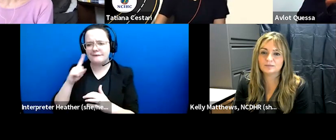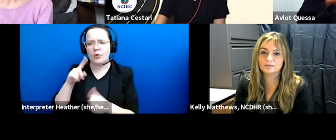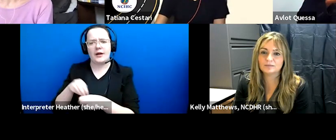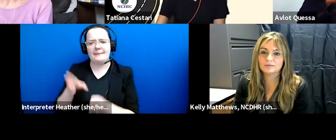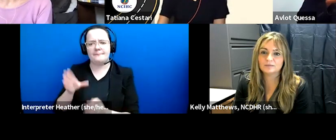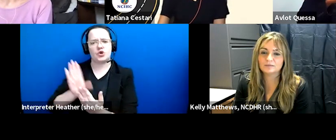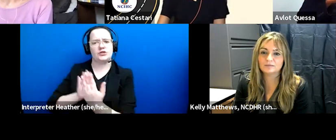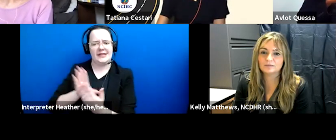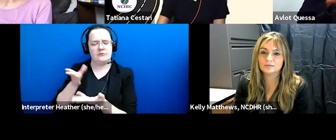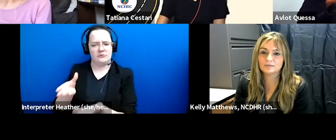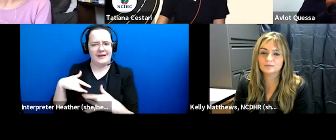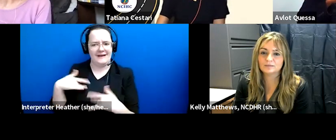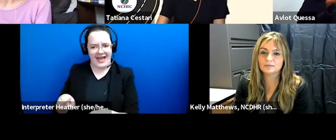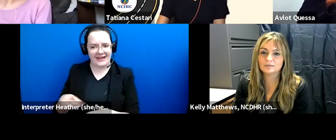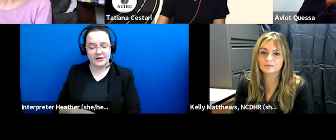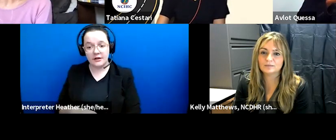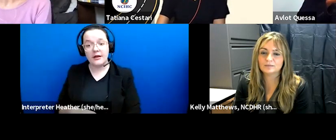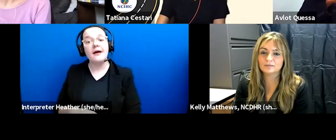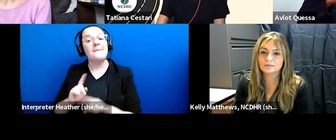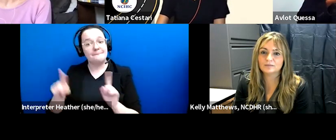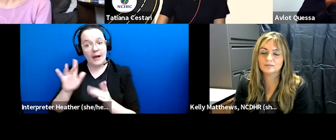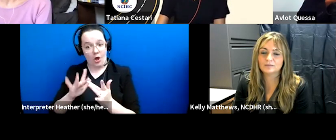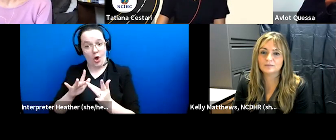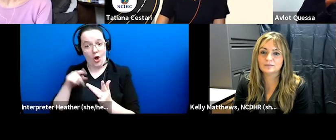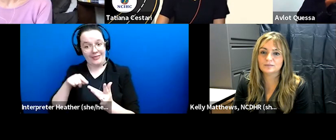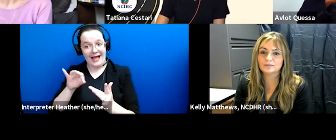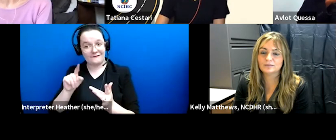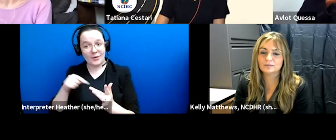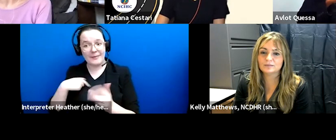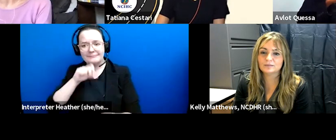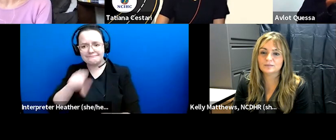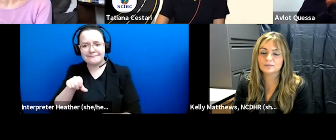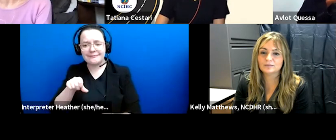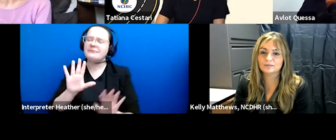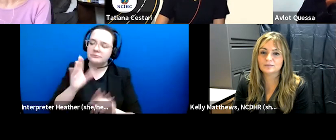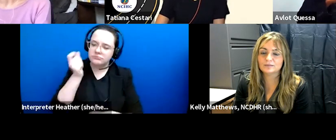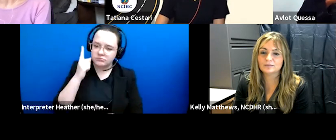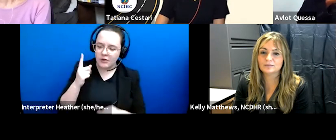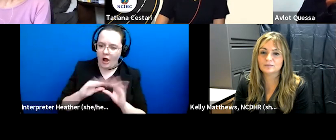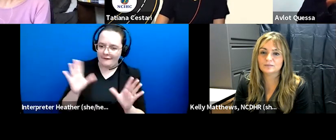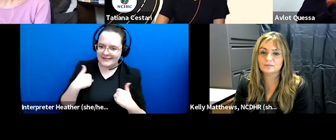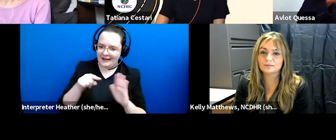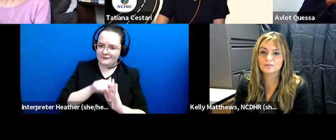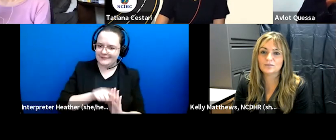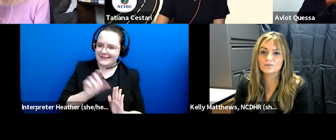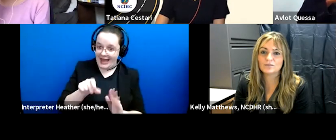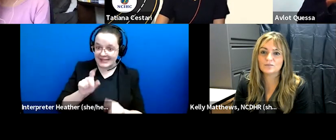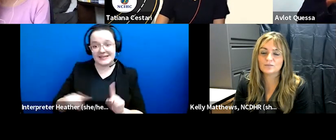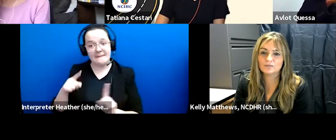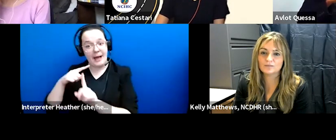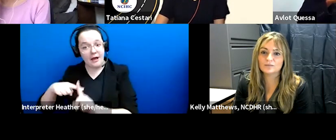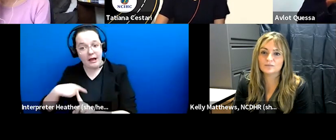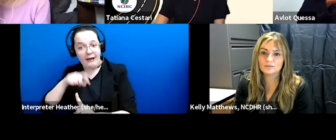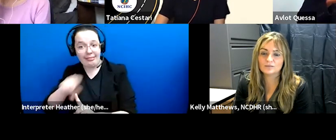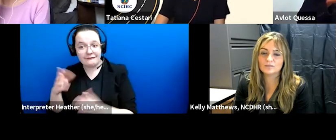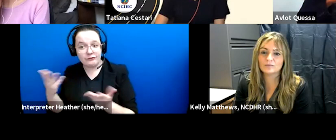but what i really love about the online format it obviously has its drawbacks but what i love about the online format is that we can